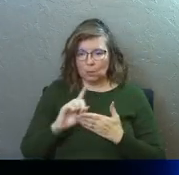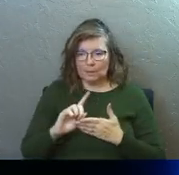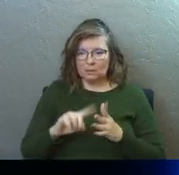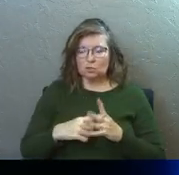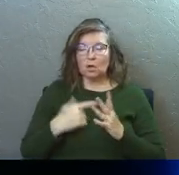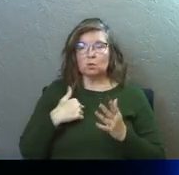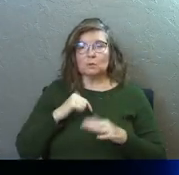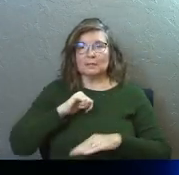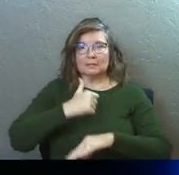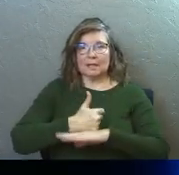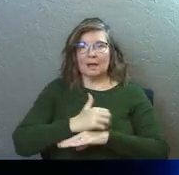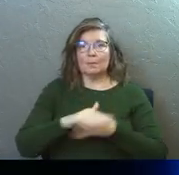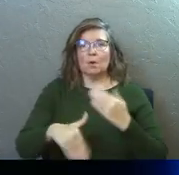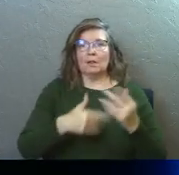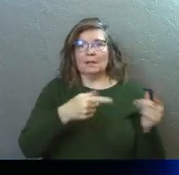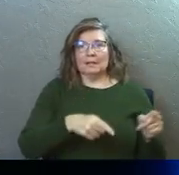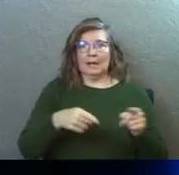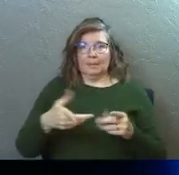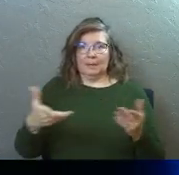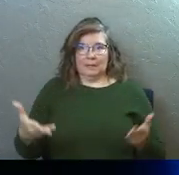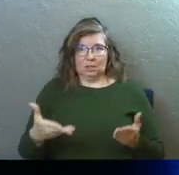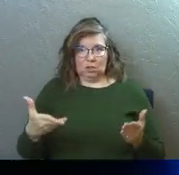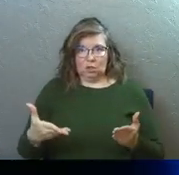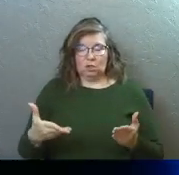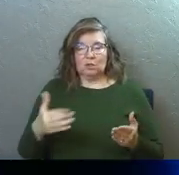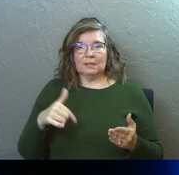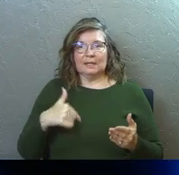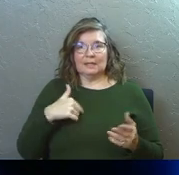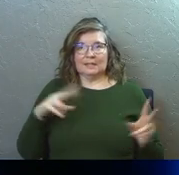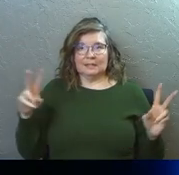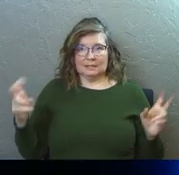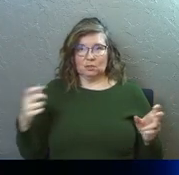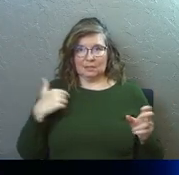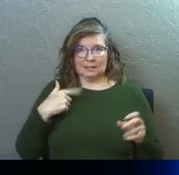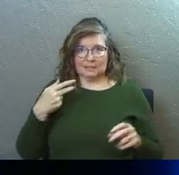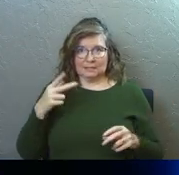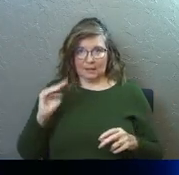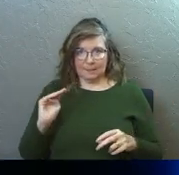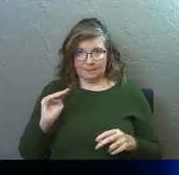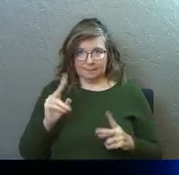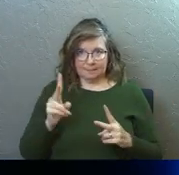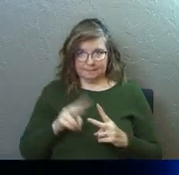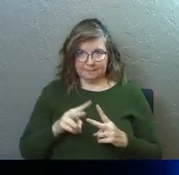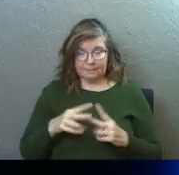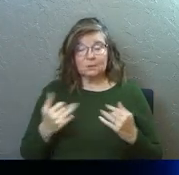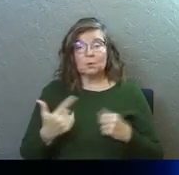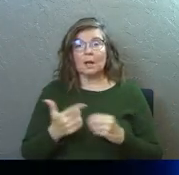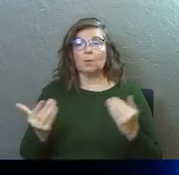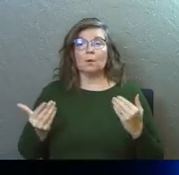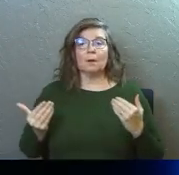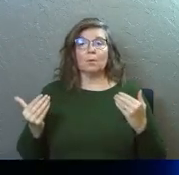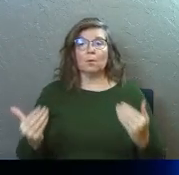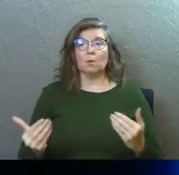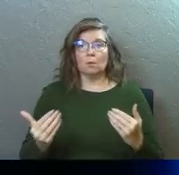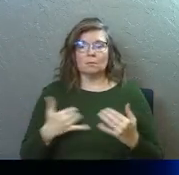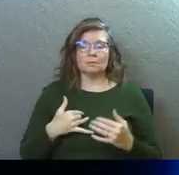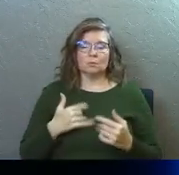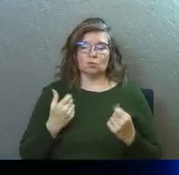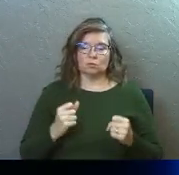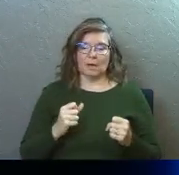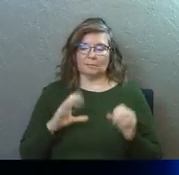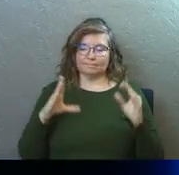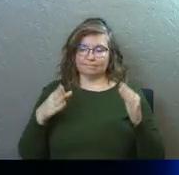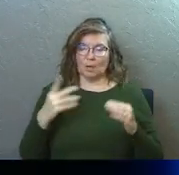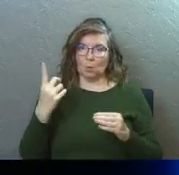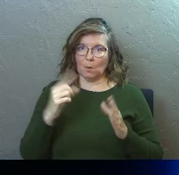to the setup of all that is happening here in this series and in this Psalm. And so today we're going to move forward. And like I said, we're going to try to